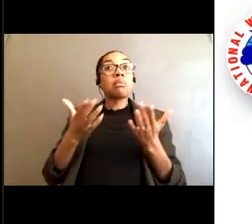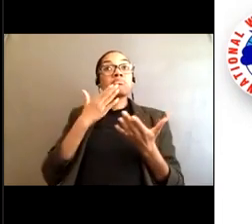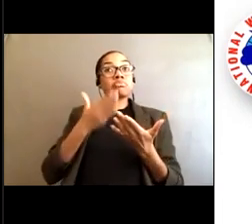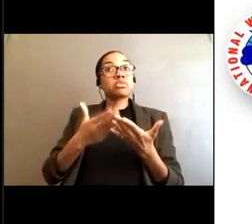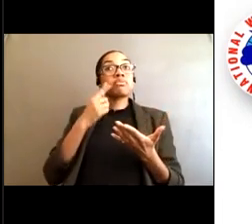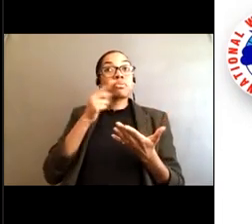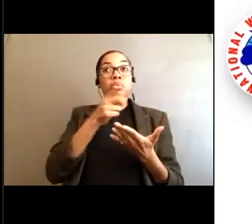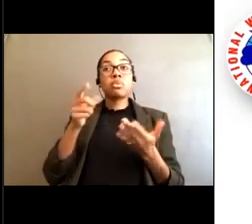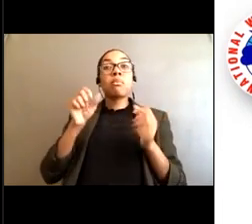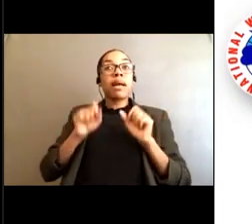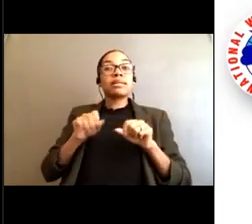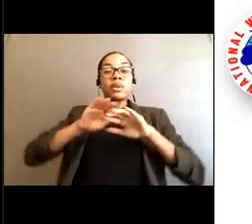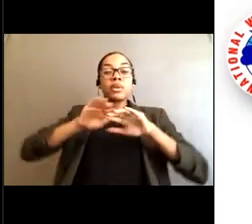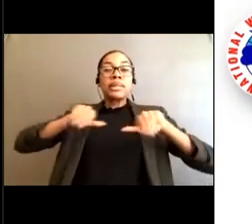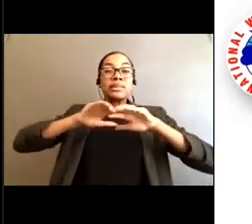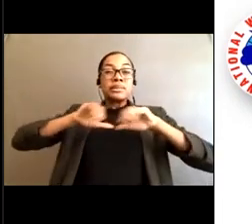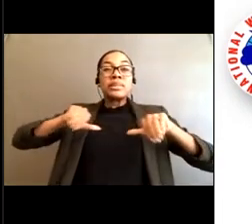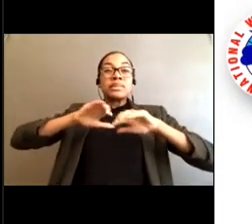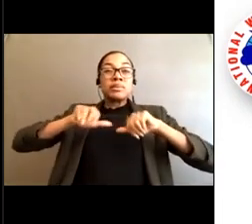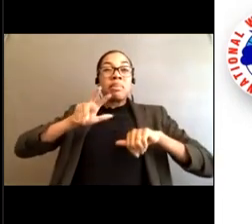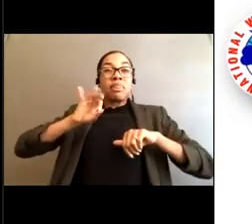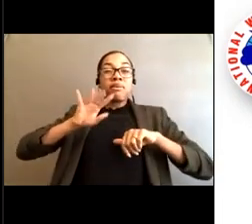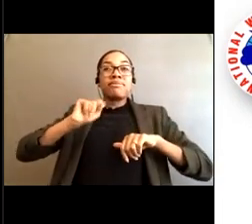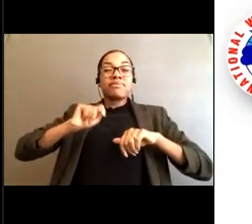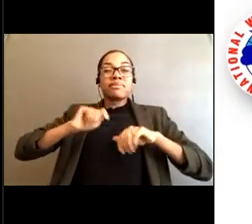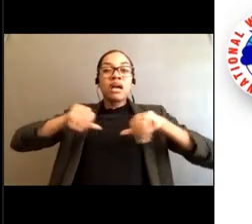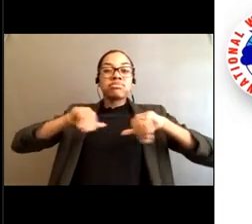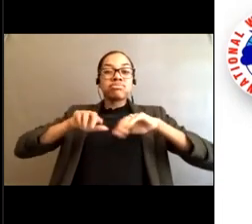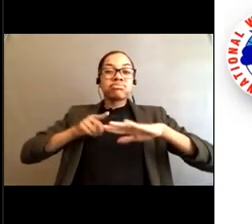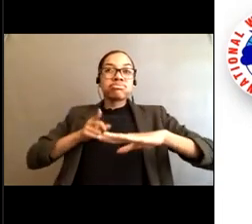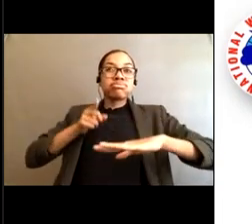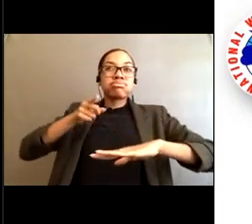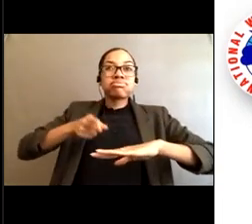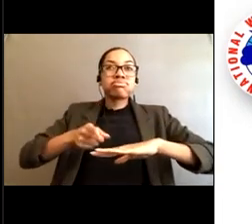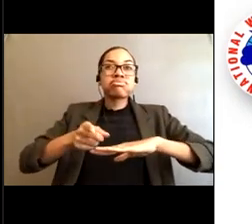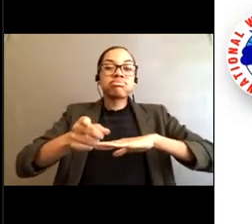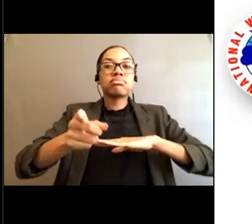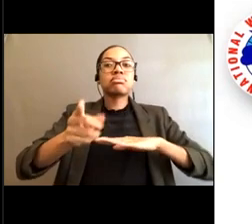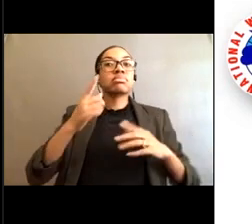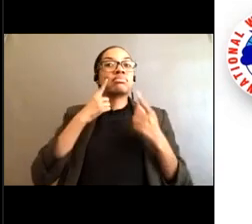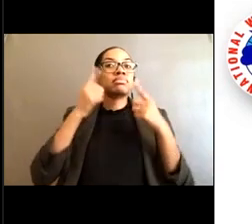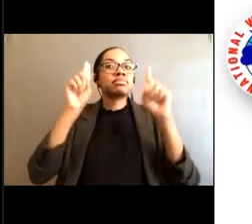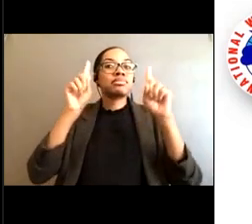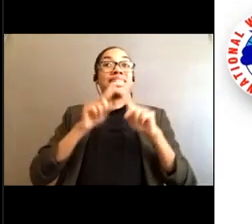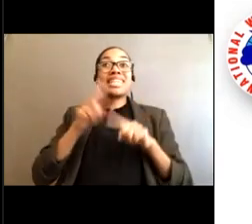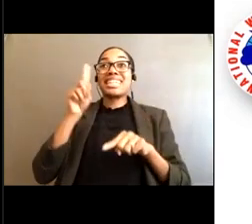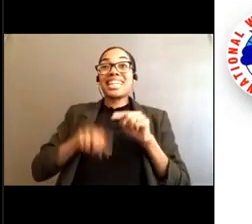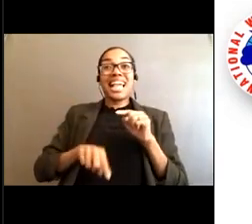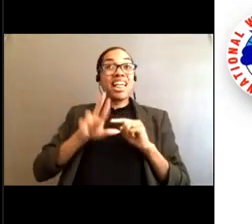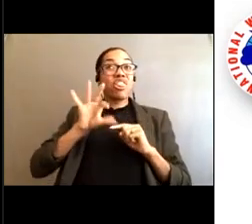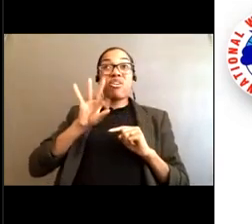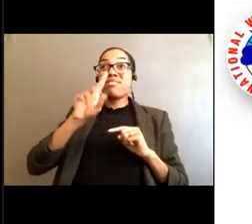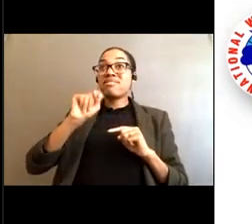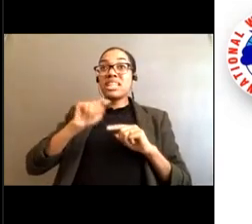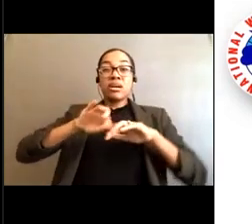least use the waves to come back ashore. But Mike's going to have more information about that when we talk about